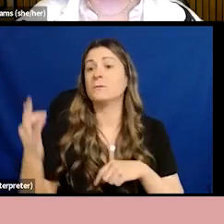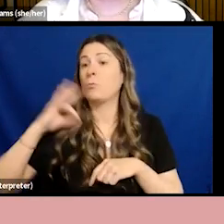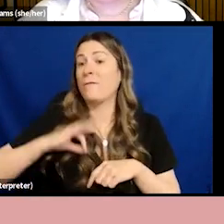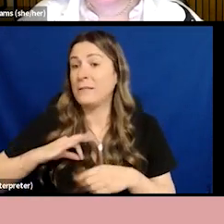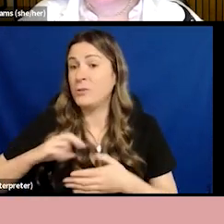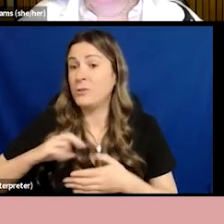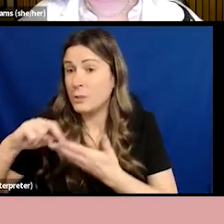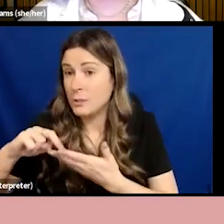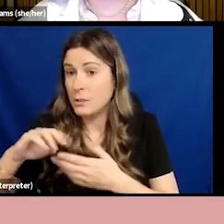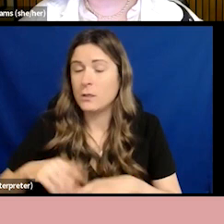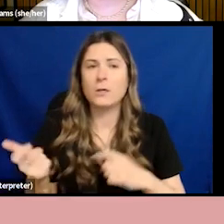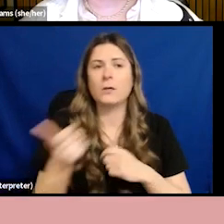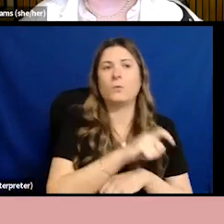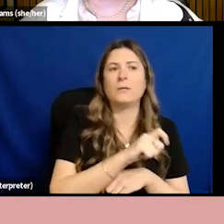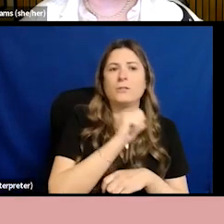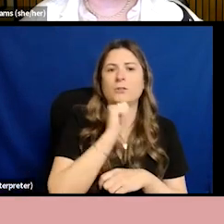to uplift others.